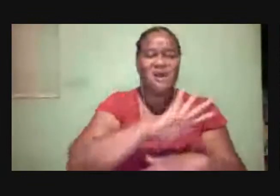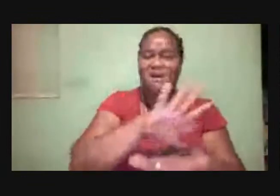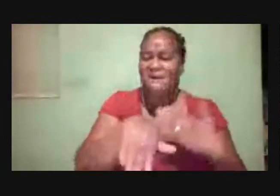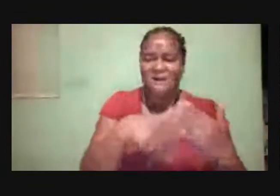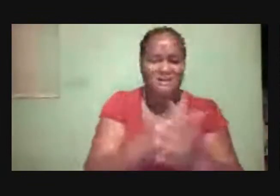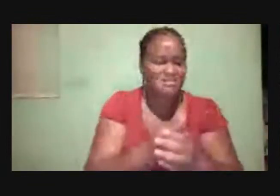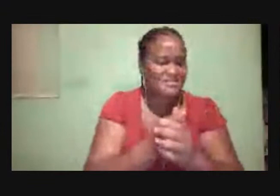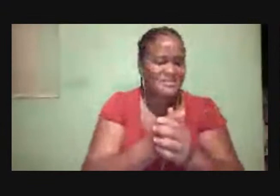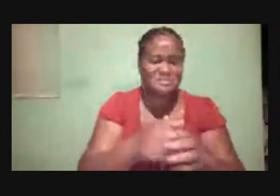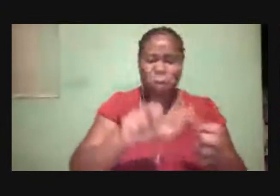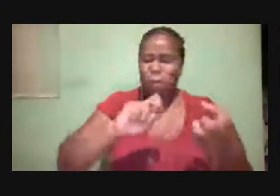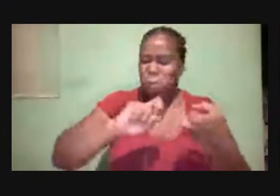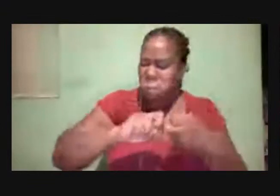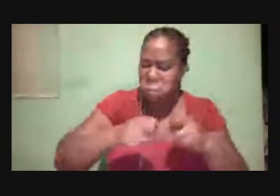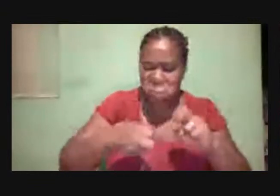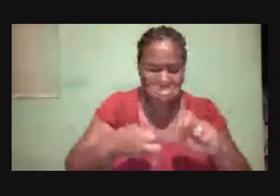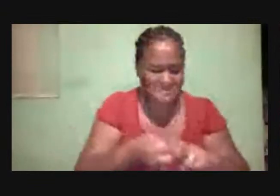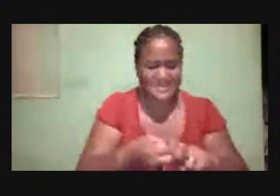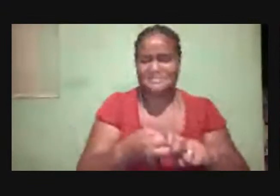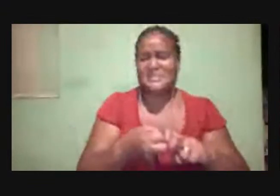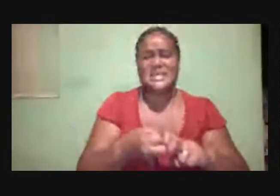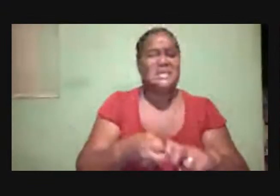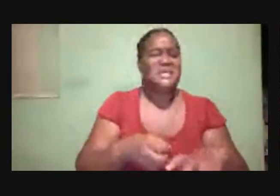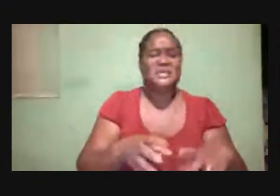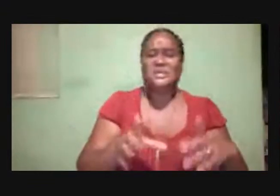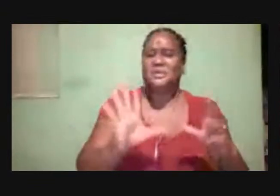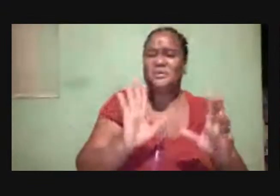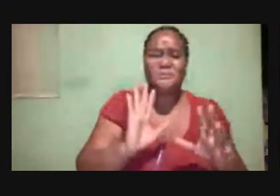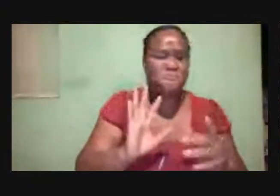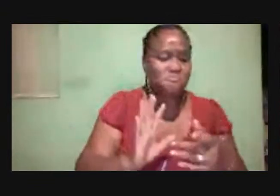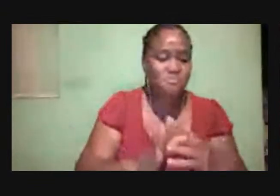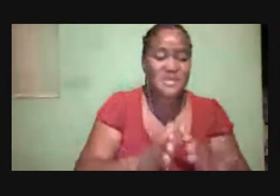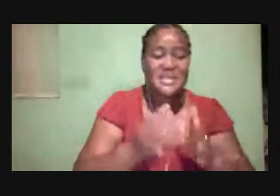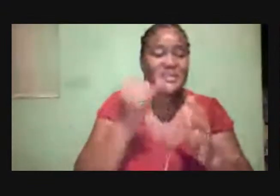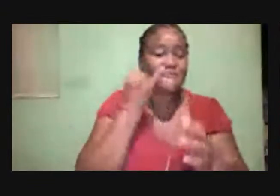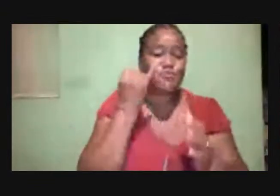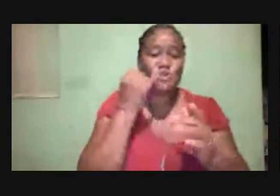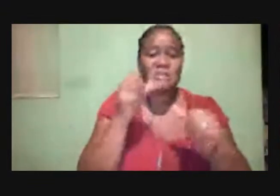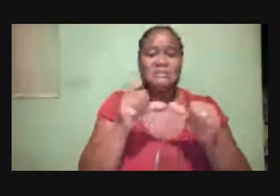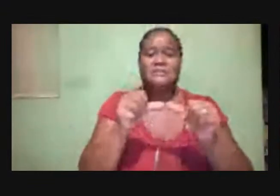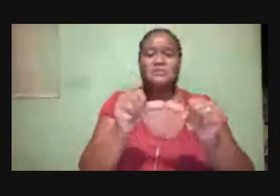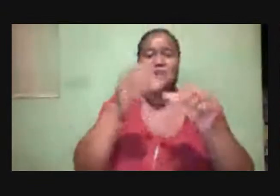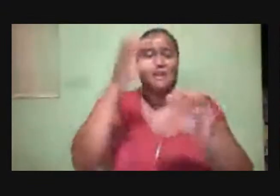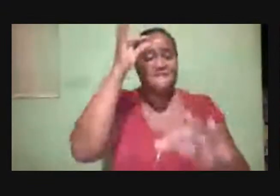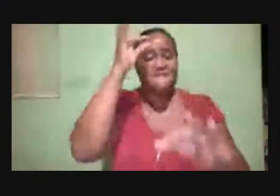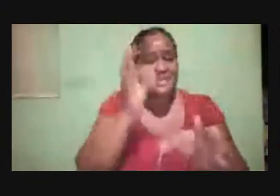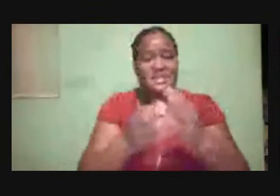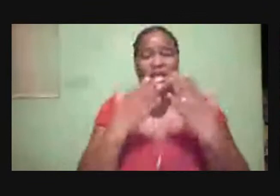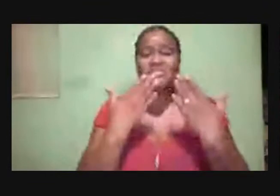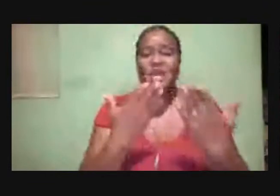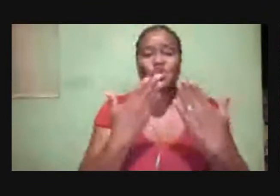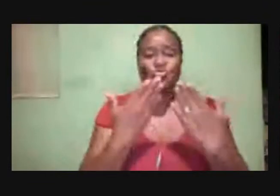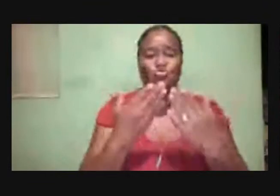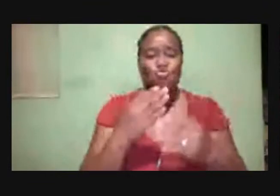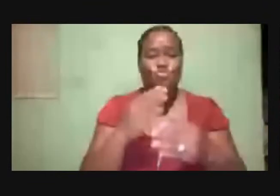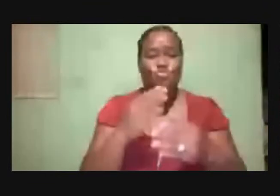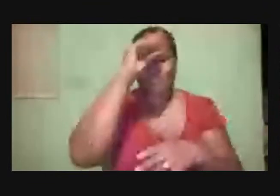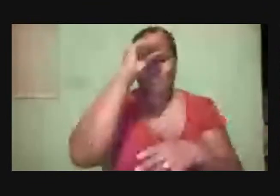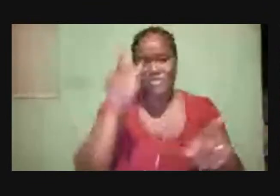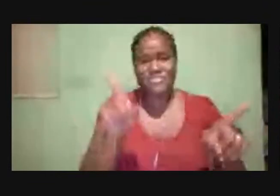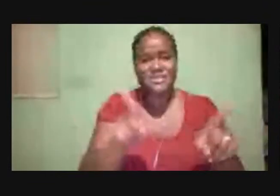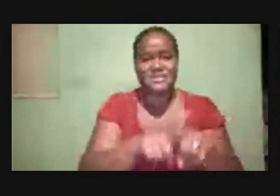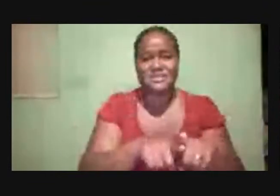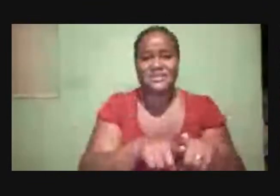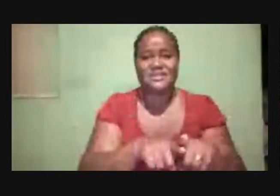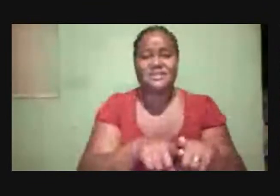climbing It will be worth it after all Thank you, Brother Lennox and Brother Roberts